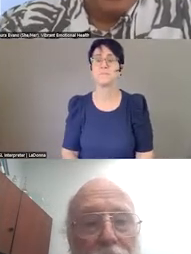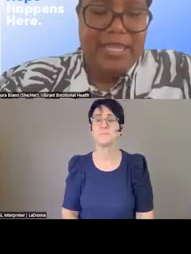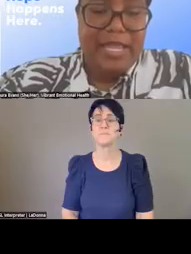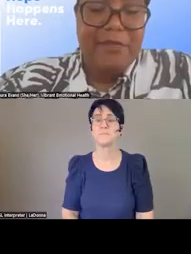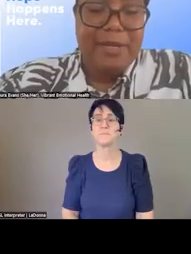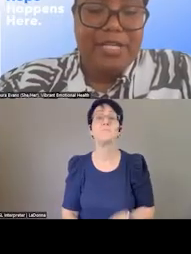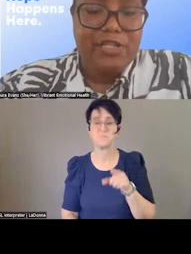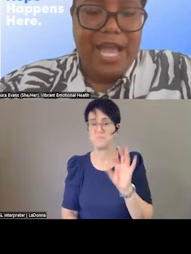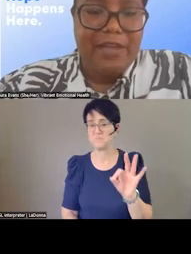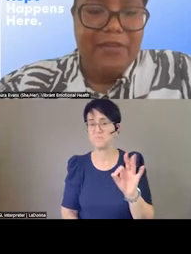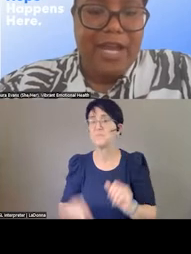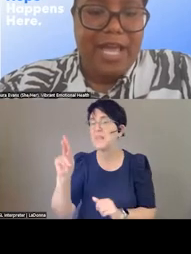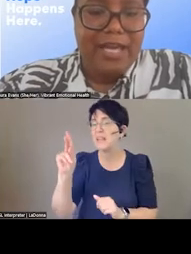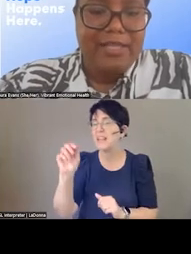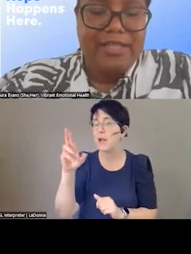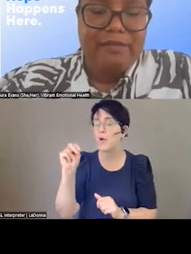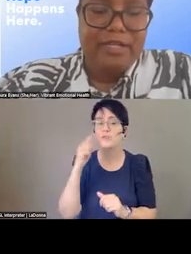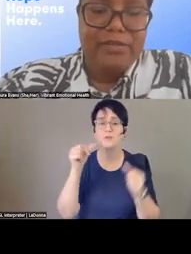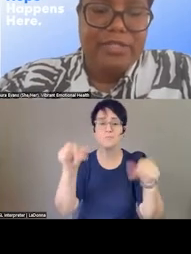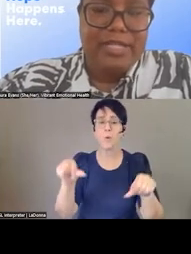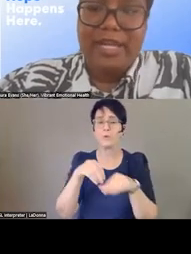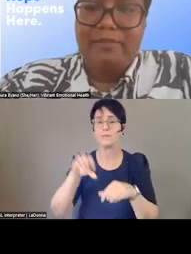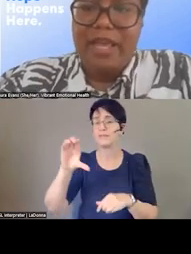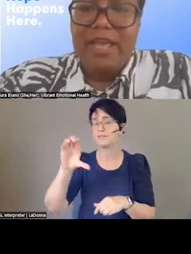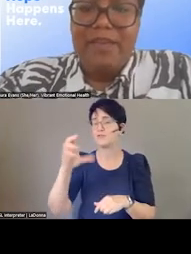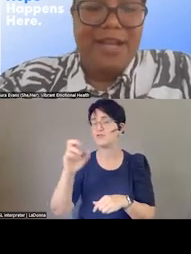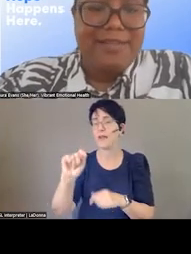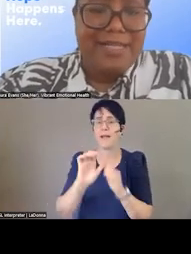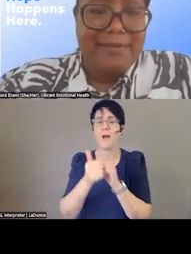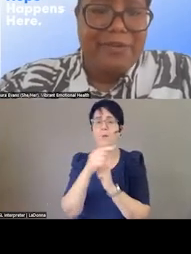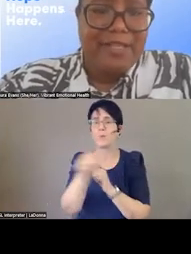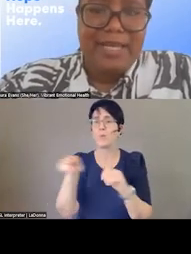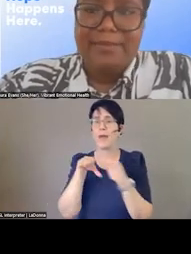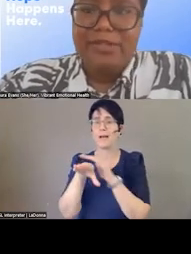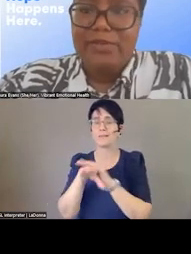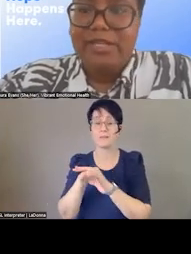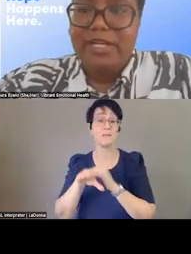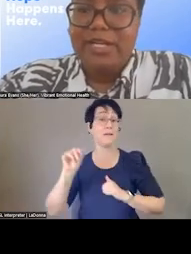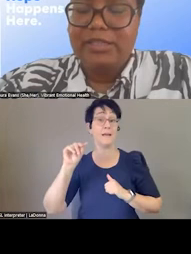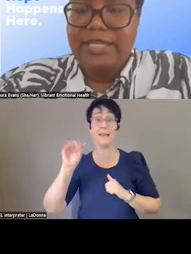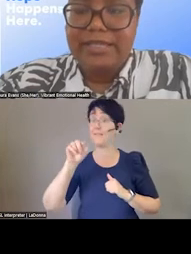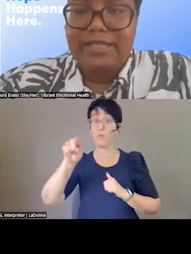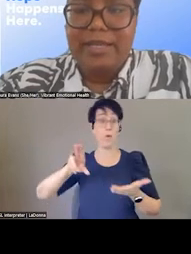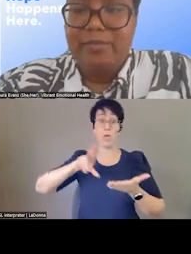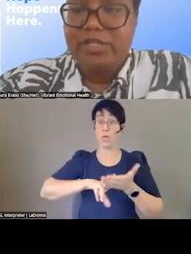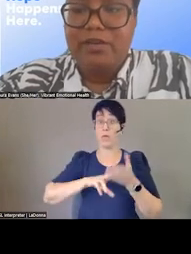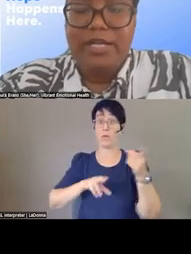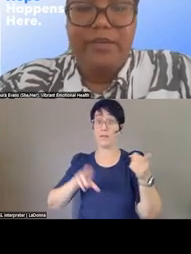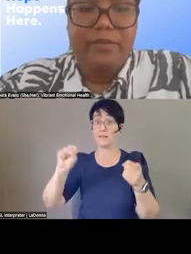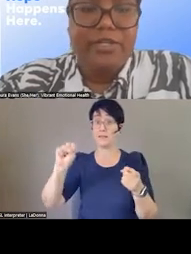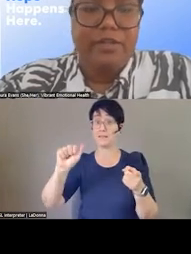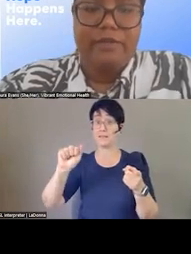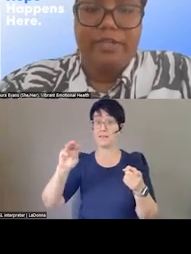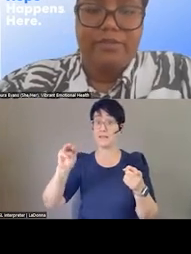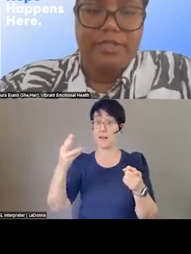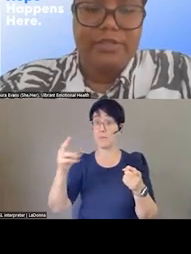information in the chat for how to access that resource. And again, if you're not signed up for the SAMHSA newsletter list, they push out great